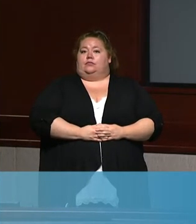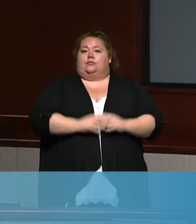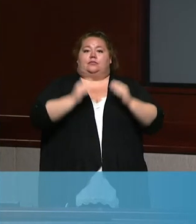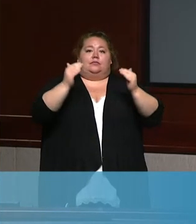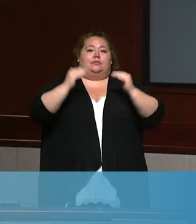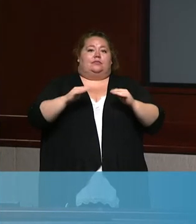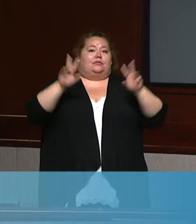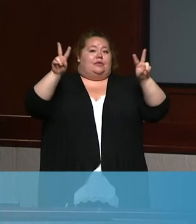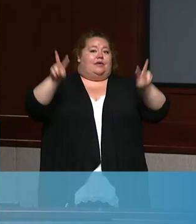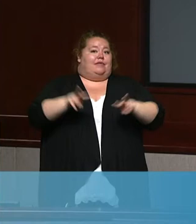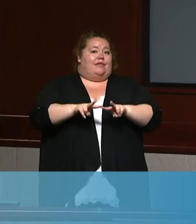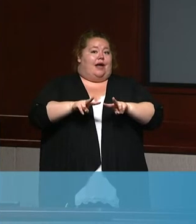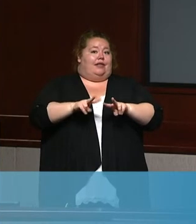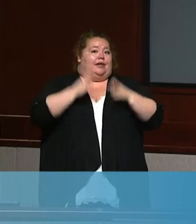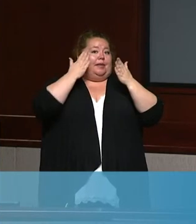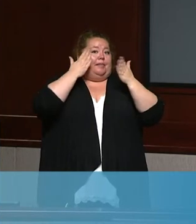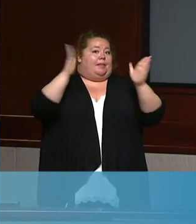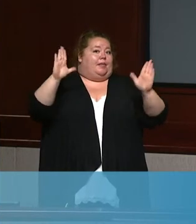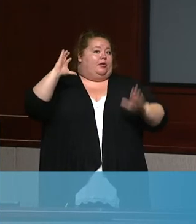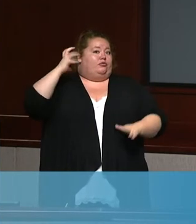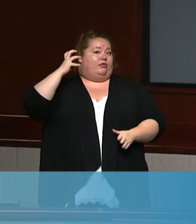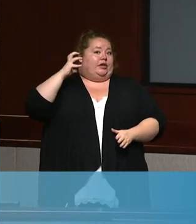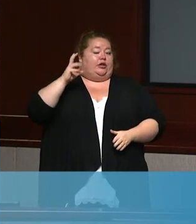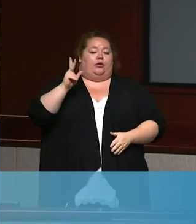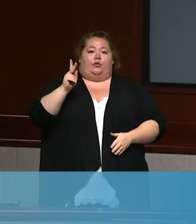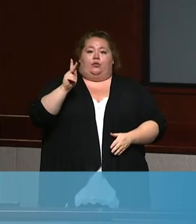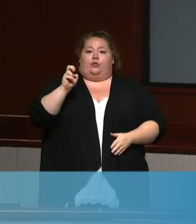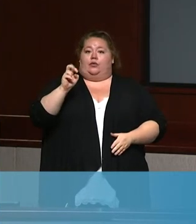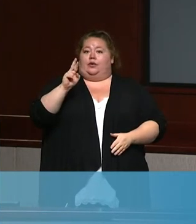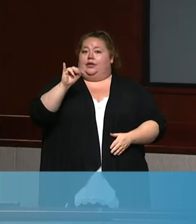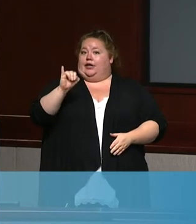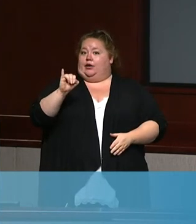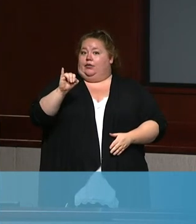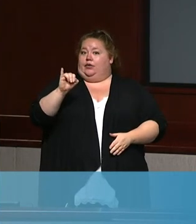Valley Public Radio, Carrie, are you on the line?